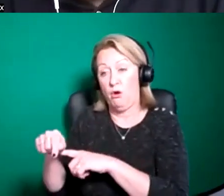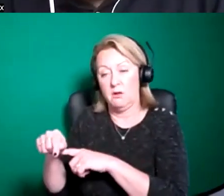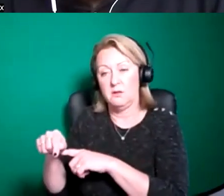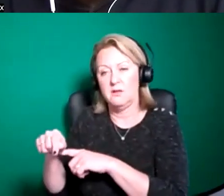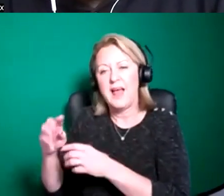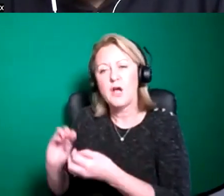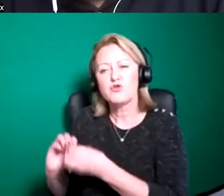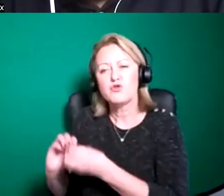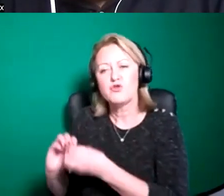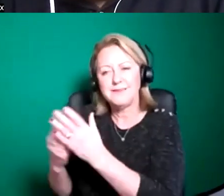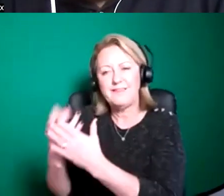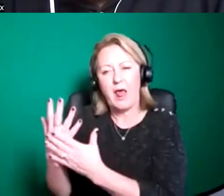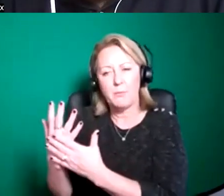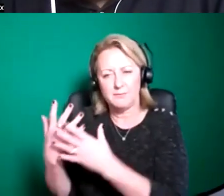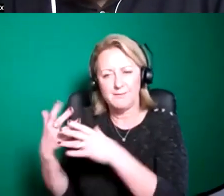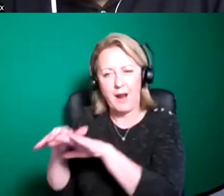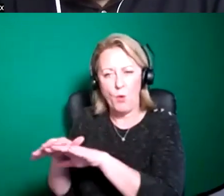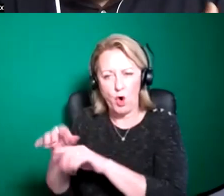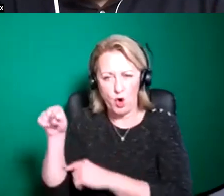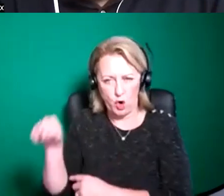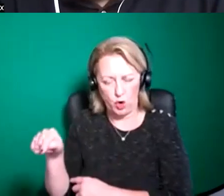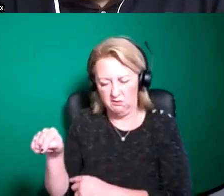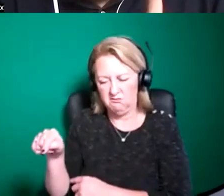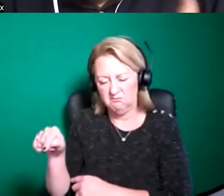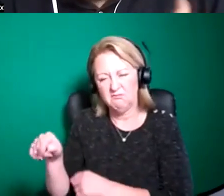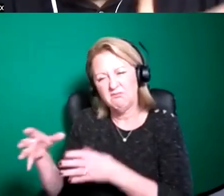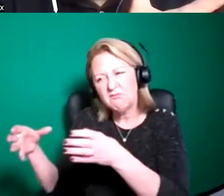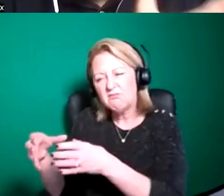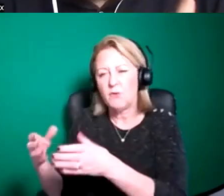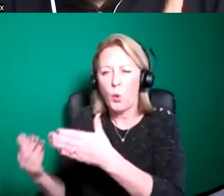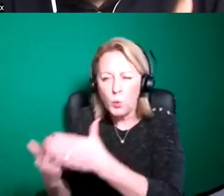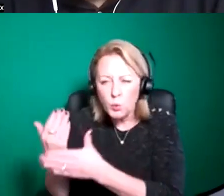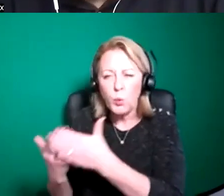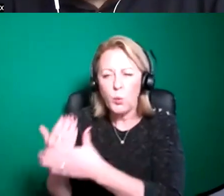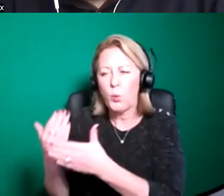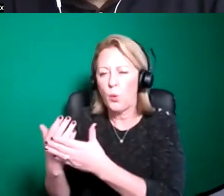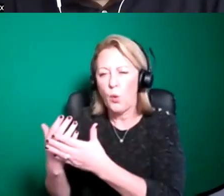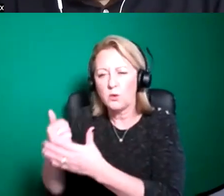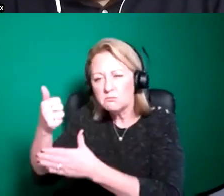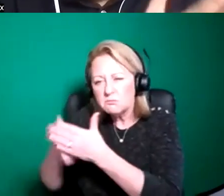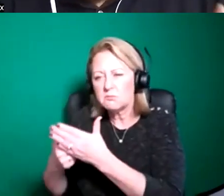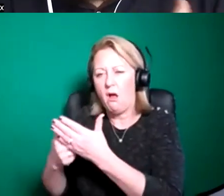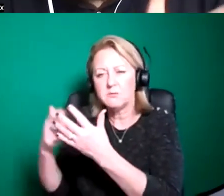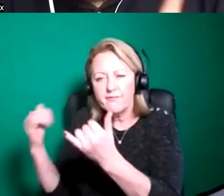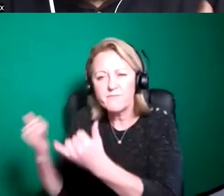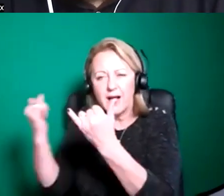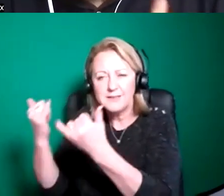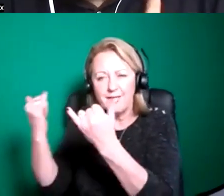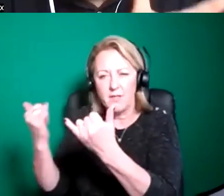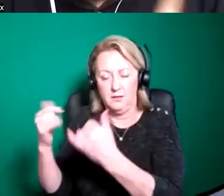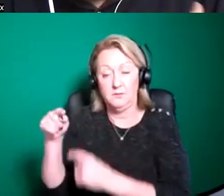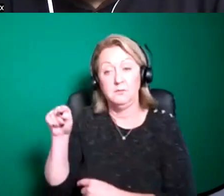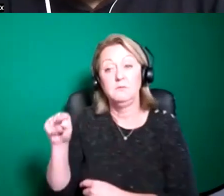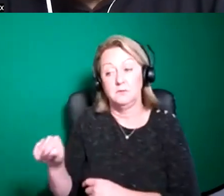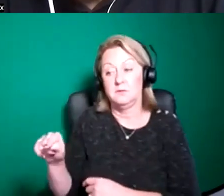creative development network and that is a group of newer or more emerging kind of festivals who we mostly provide